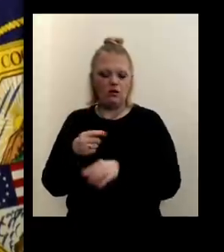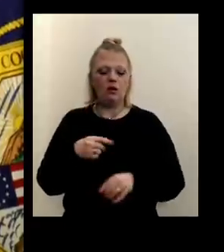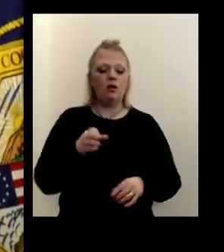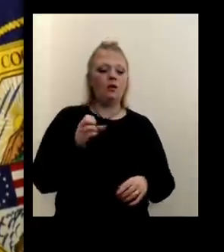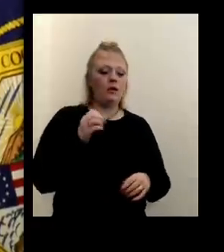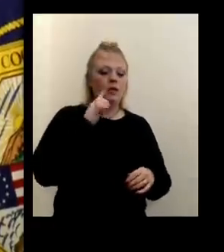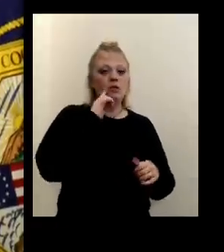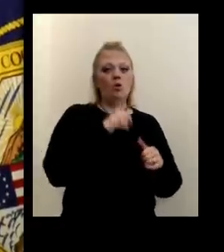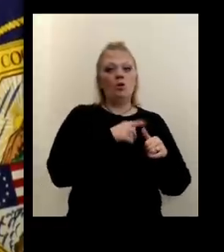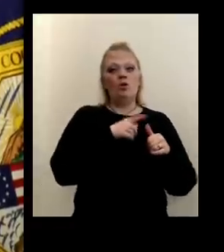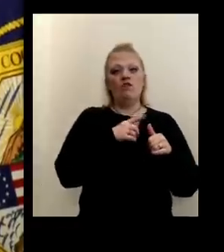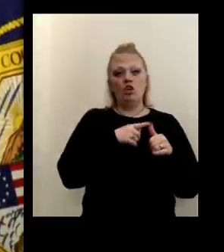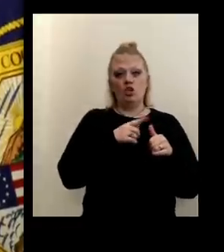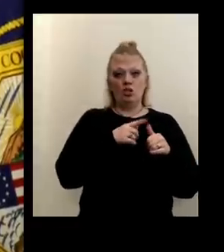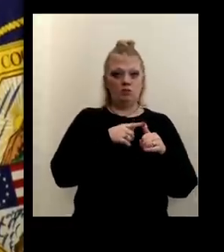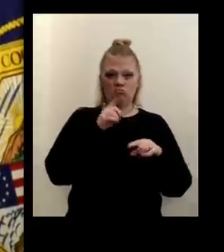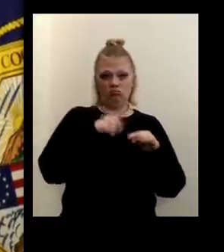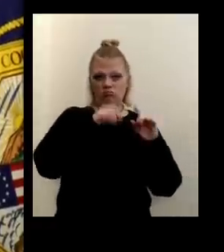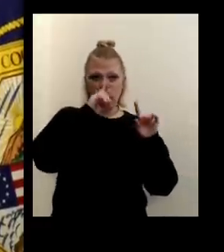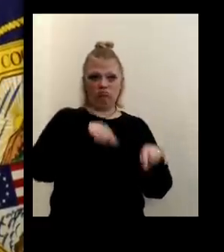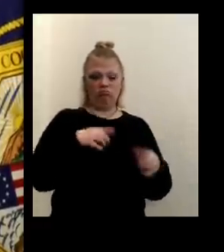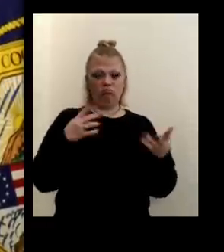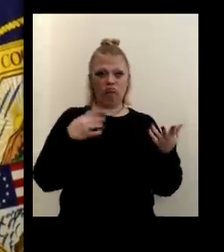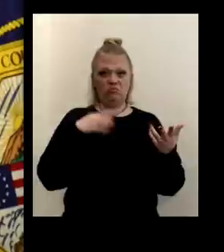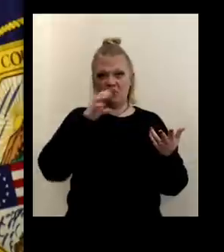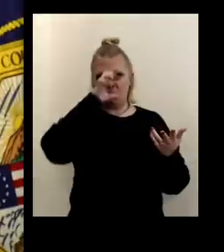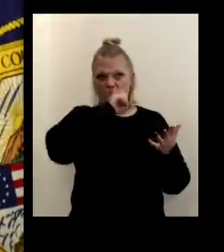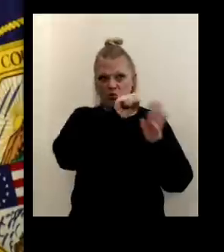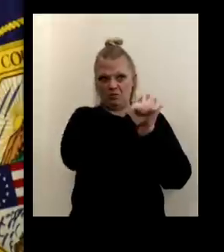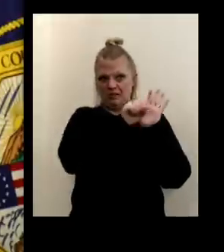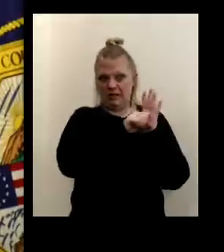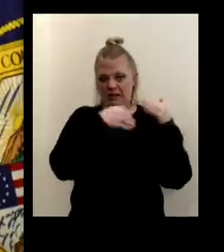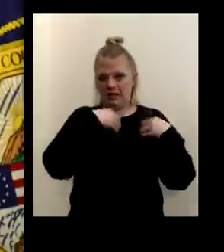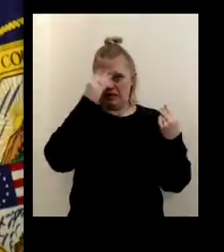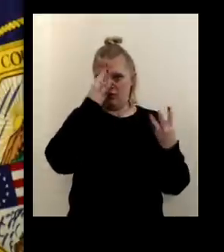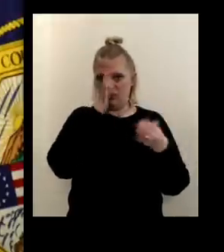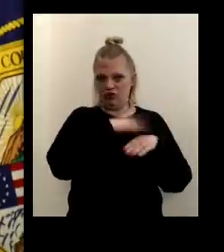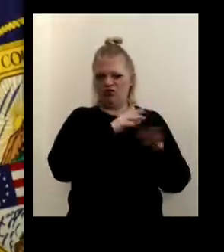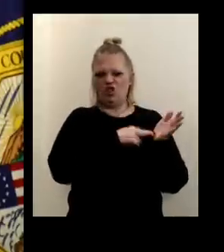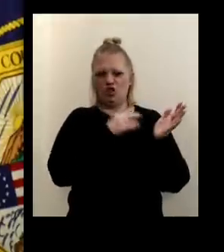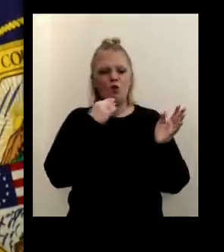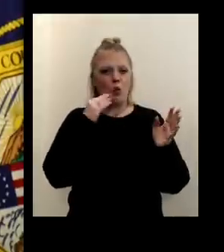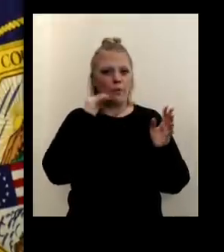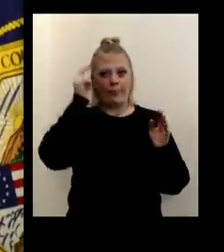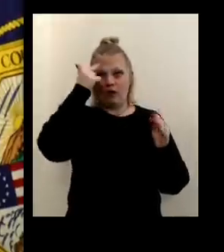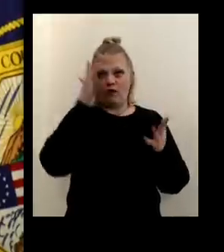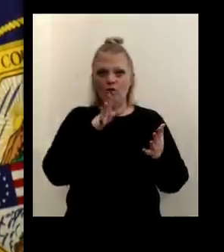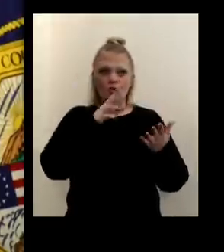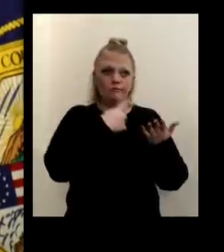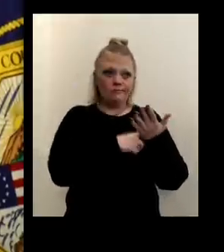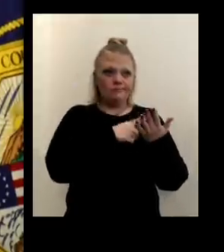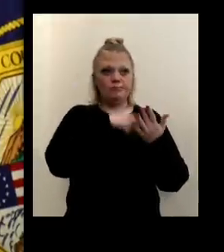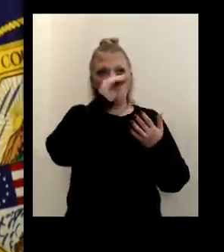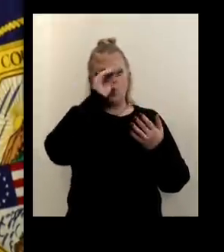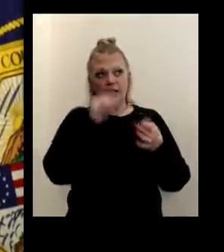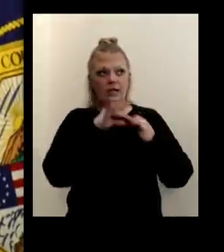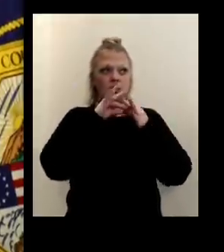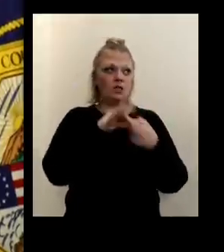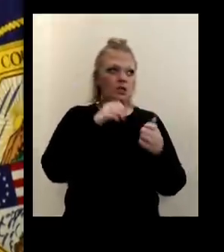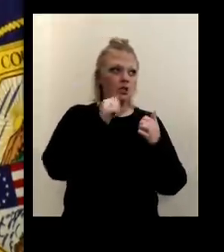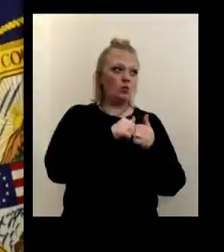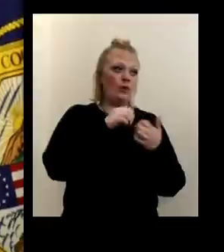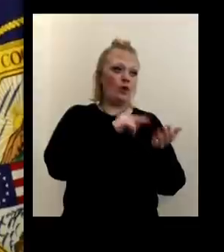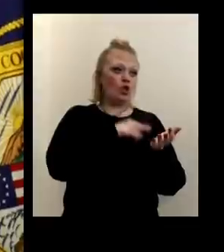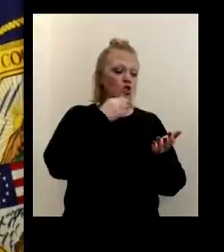question, I don't, I can't answer it, Sandy. I assume the state has the data. The governor did talk about percentages associated with nursing homes that were